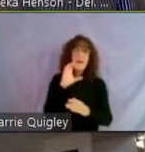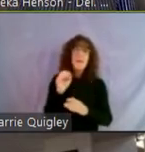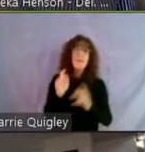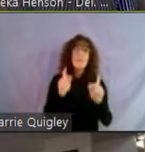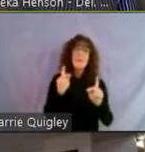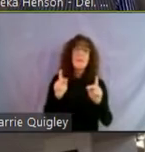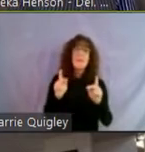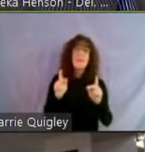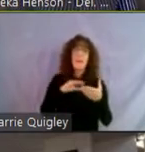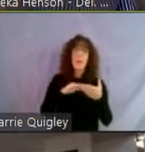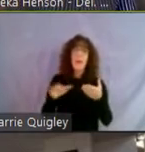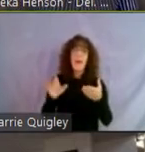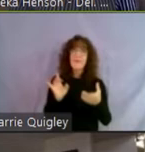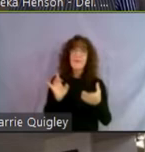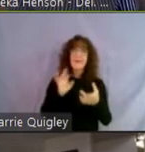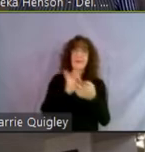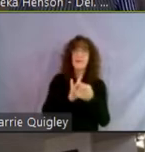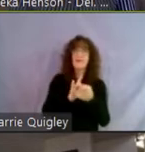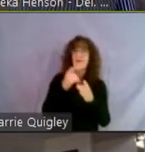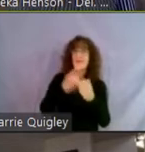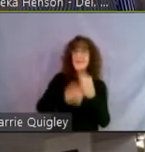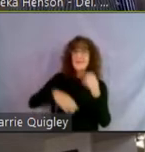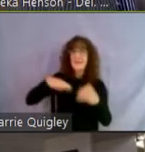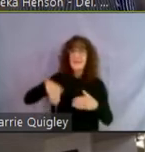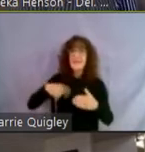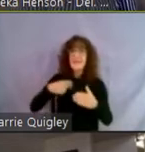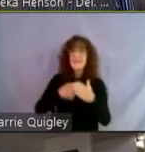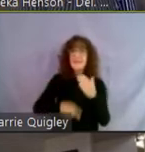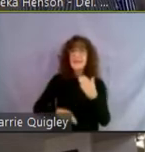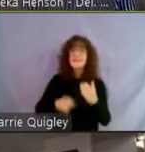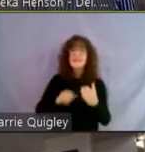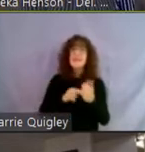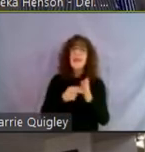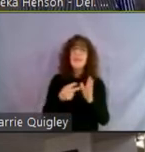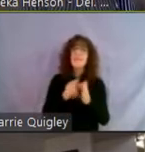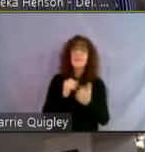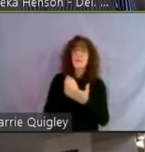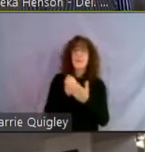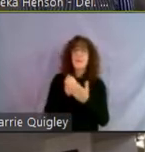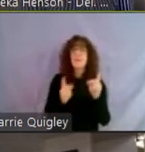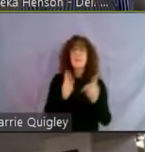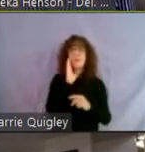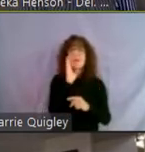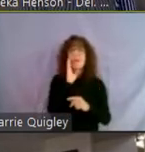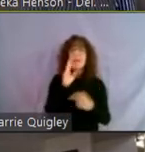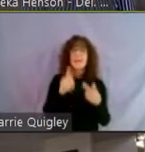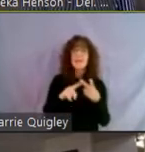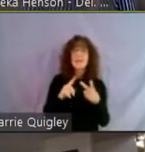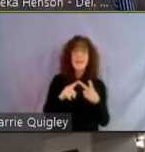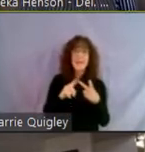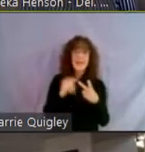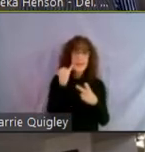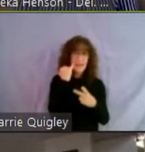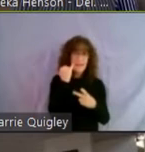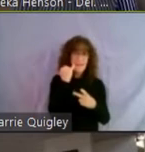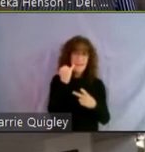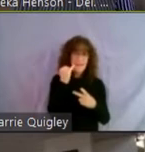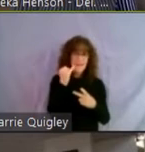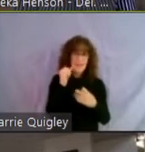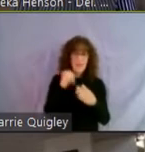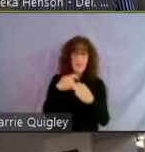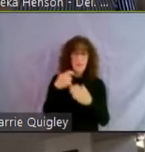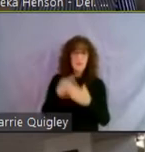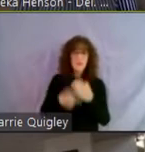waive any reconnection fees, any late fees, that'll give some relief to people. And then two, if they can divert those